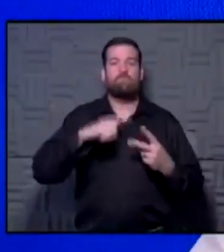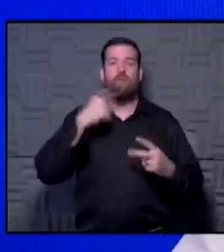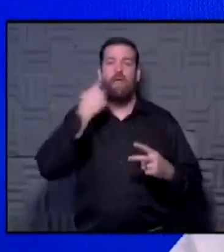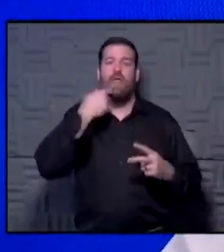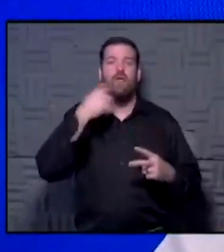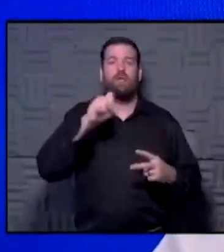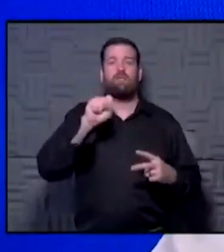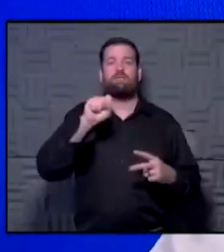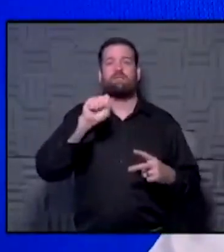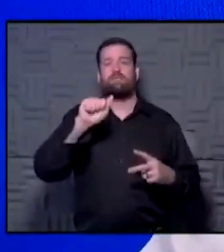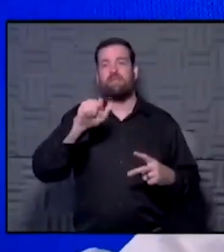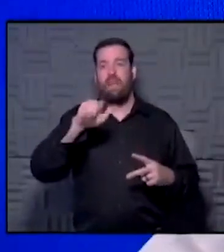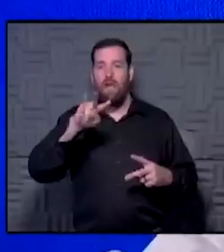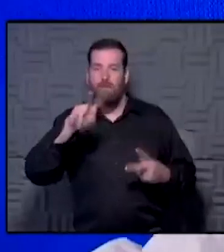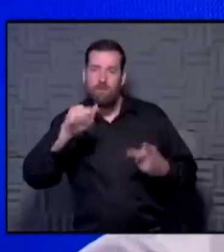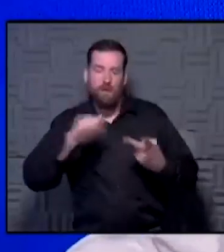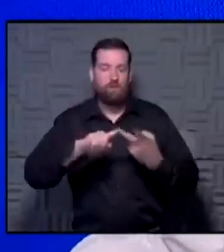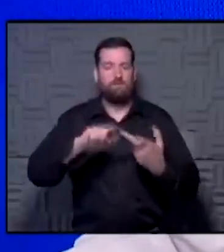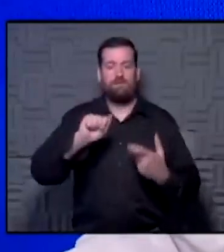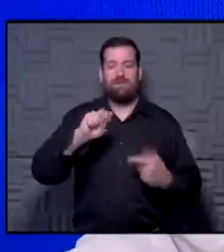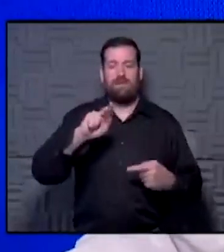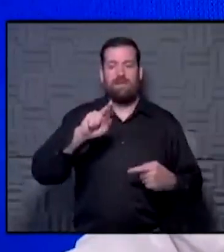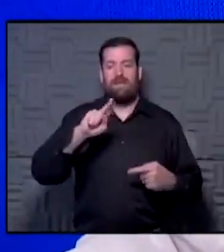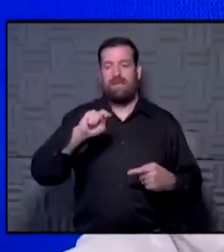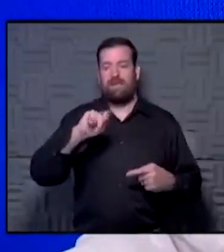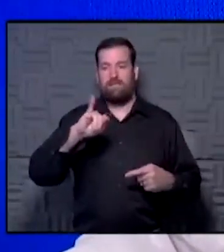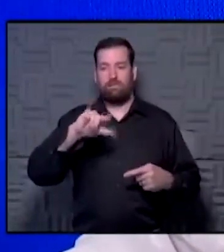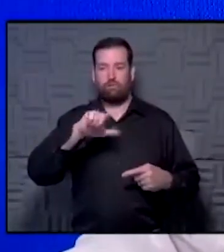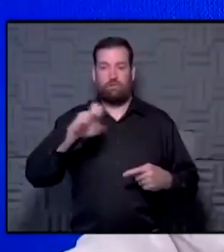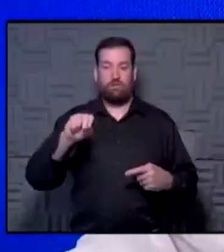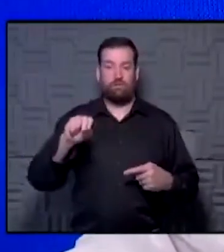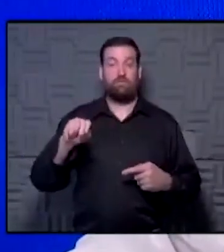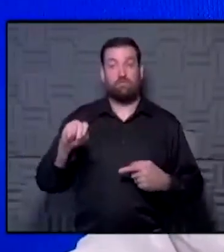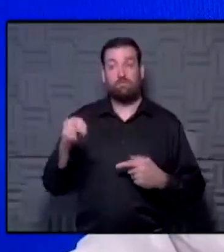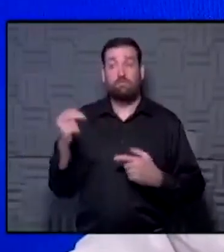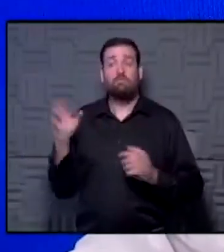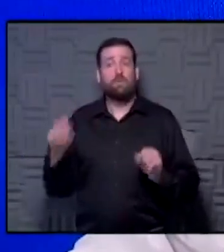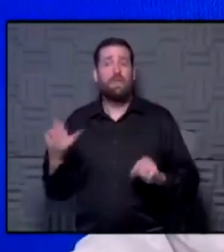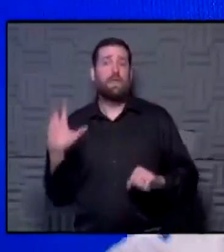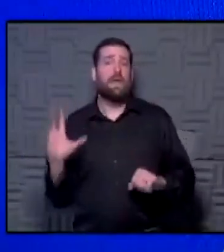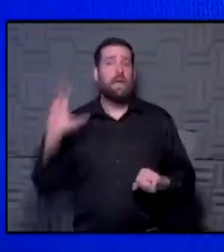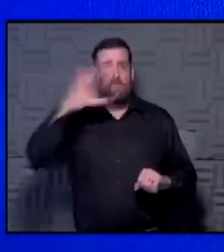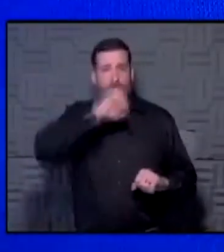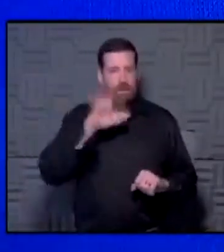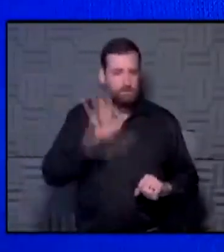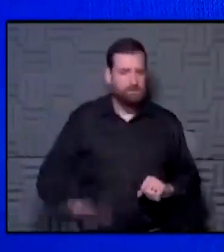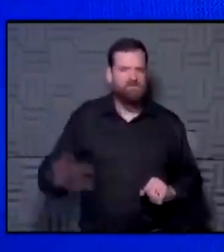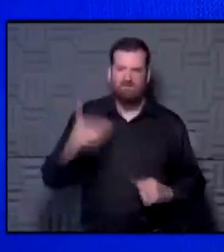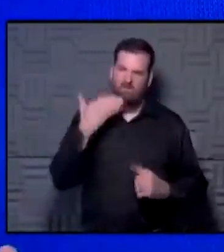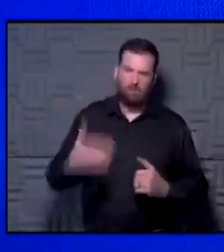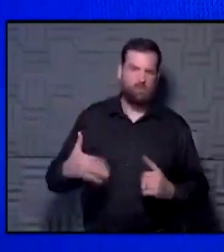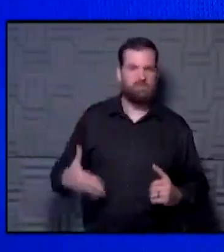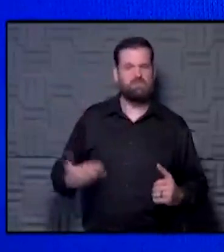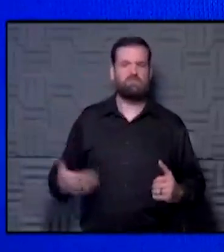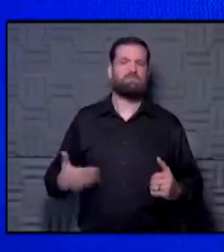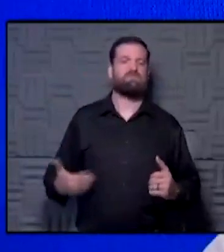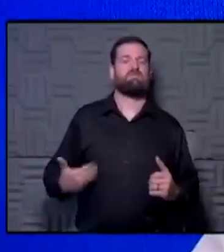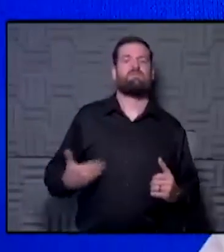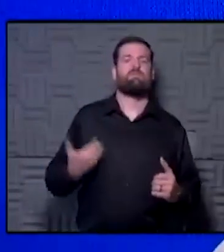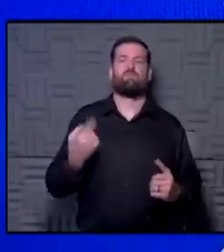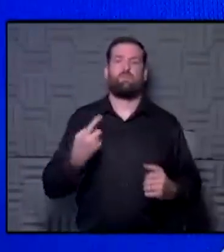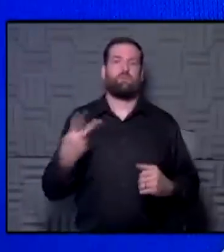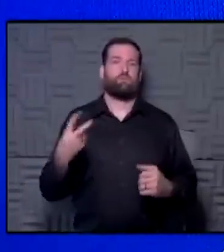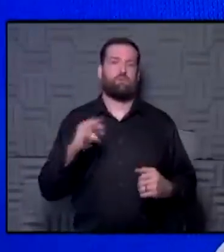what the background prevalence is within the community, which we don't truly know, we can estimate. have a pretty good, we think we have a pretty good sense. I think it's around one or two percent.